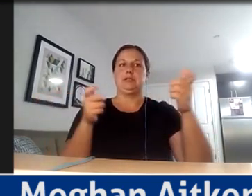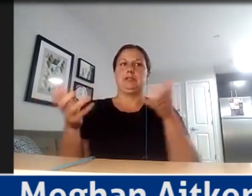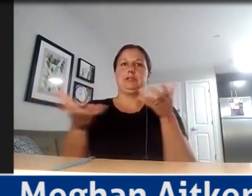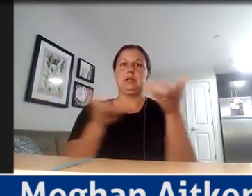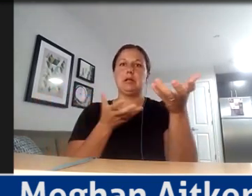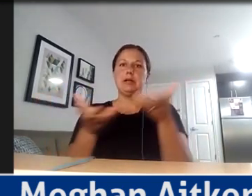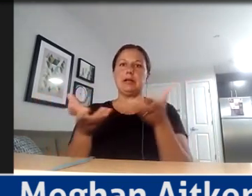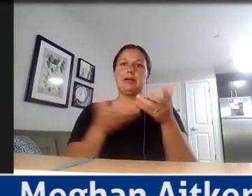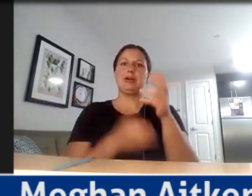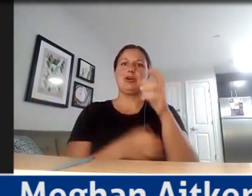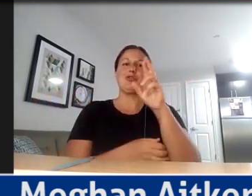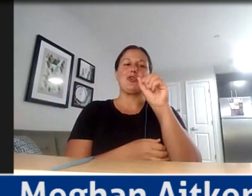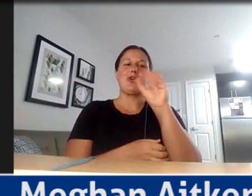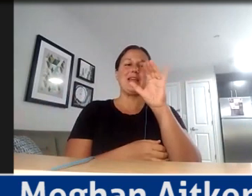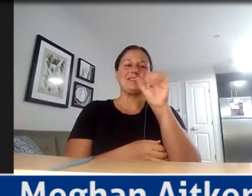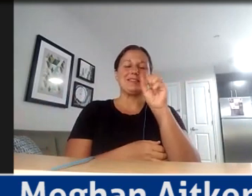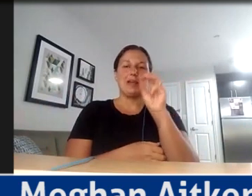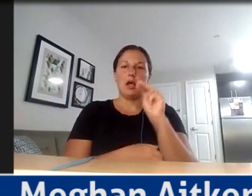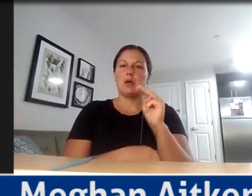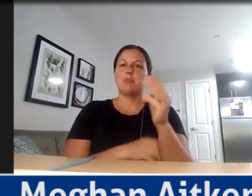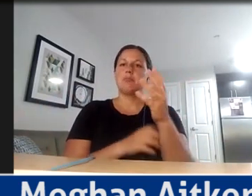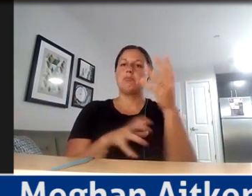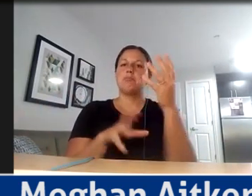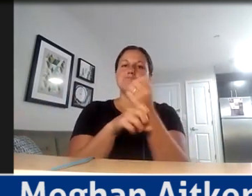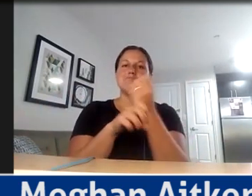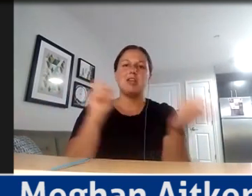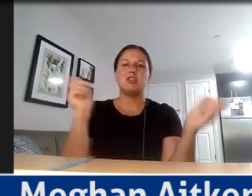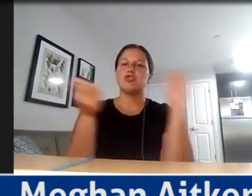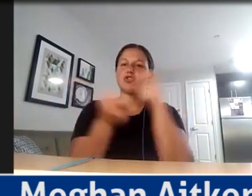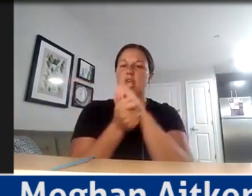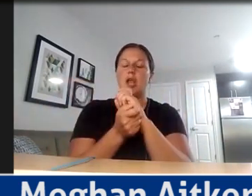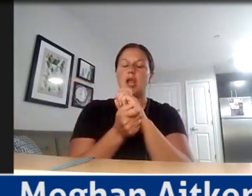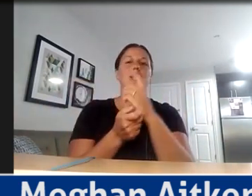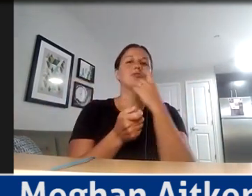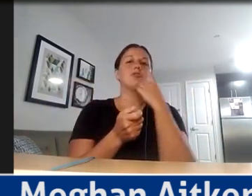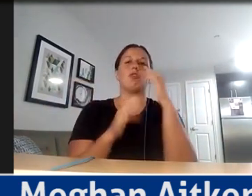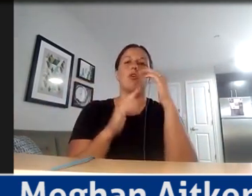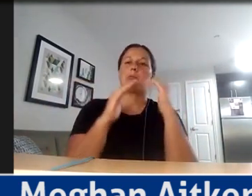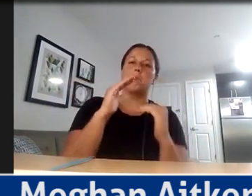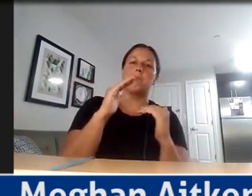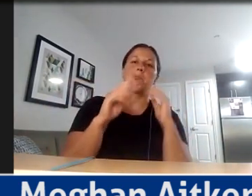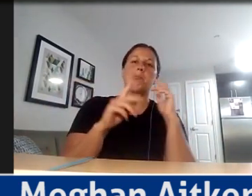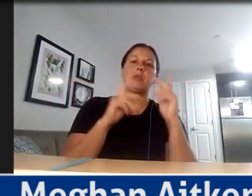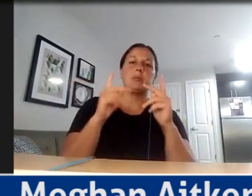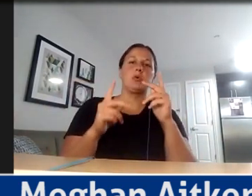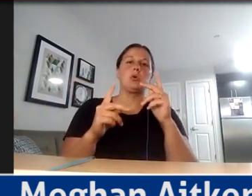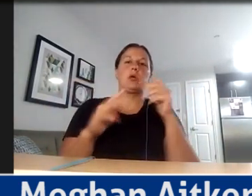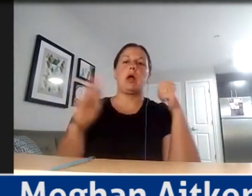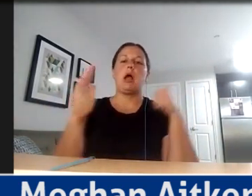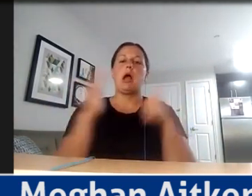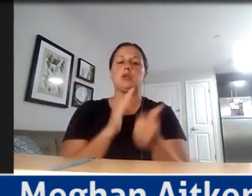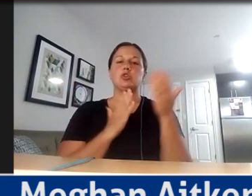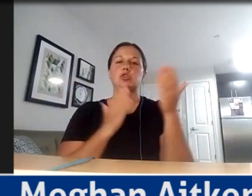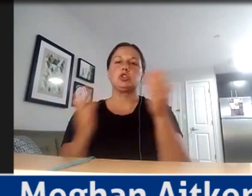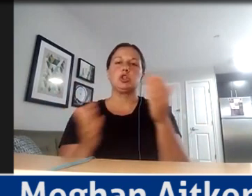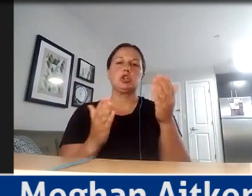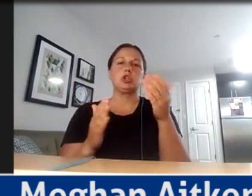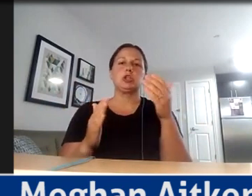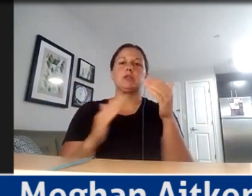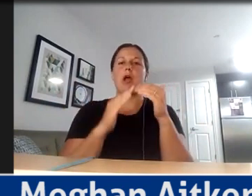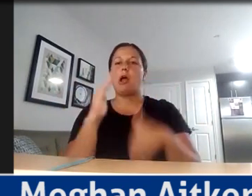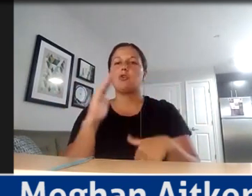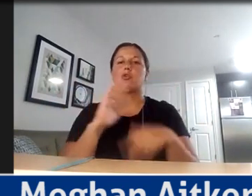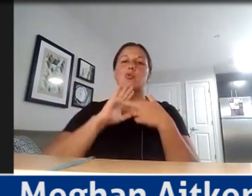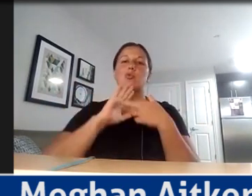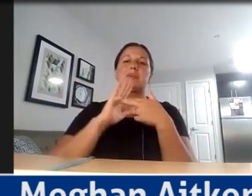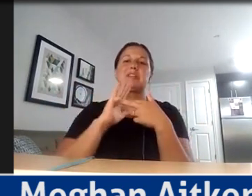great opportunity in making the change for the lives of the underserved and underrepresented. And basically, this gives us